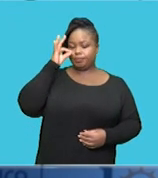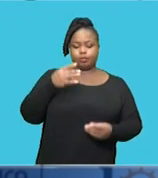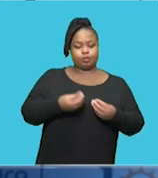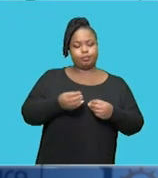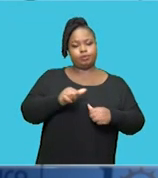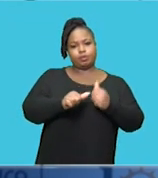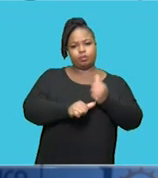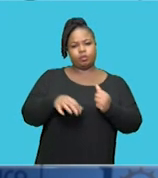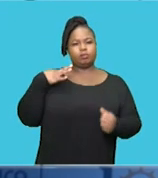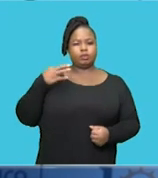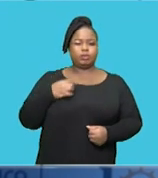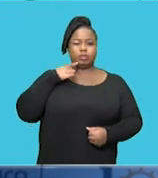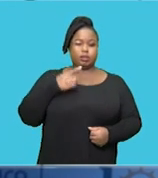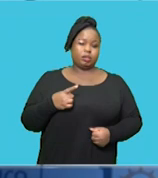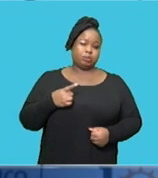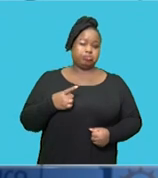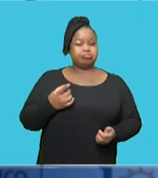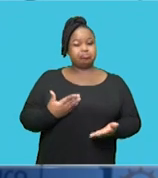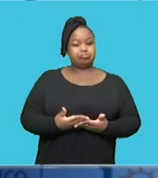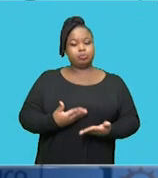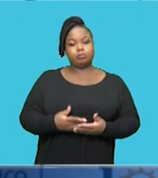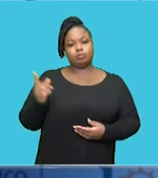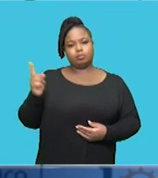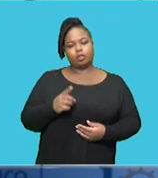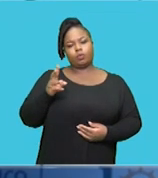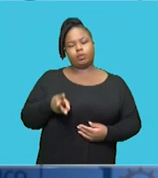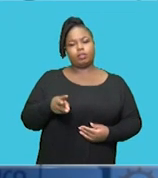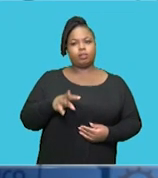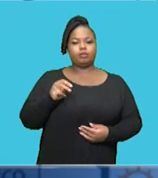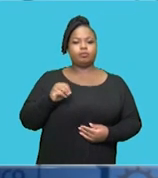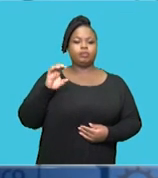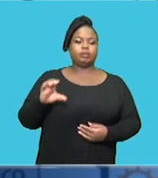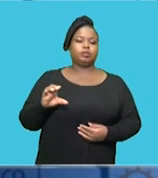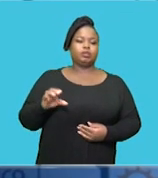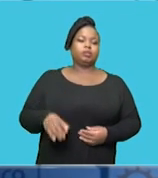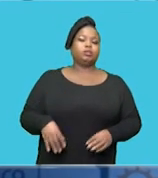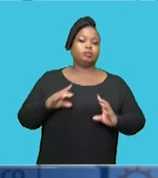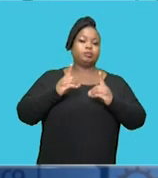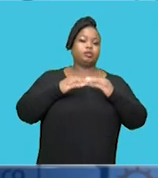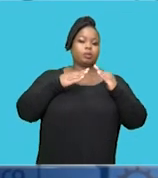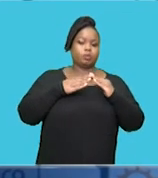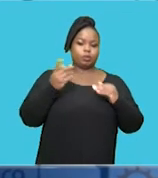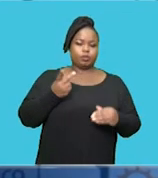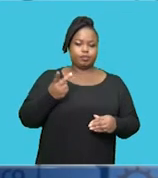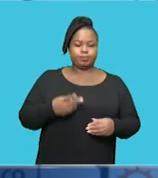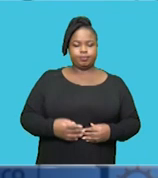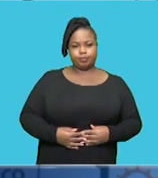pitu minister we are told she is likely to come MMC of human settlement as well